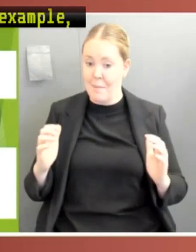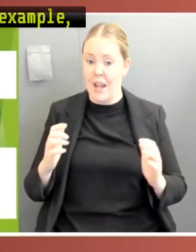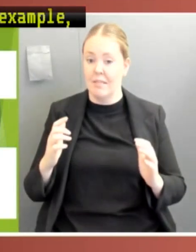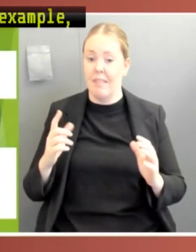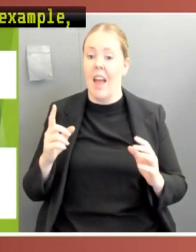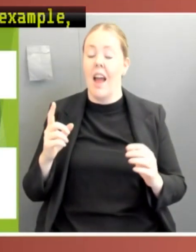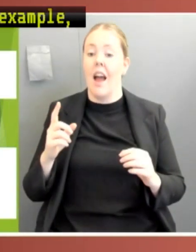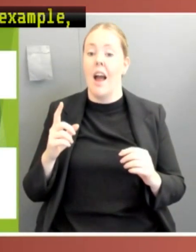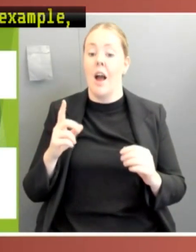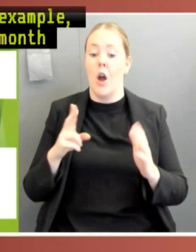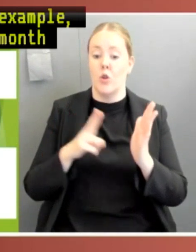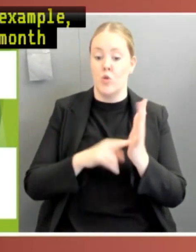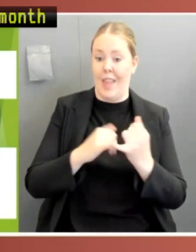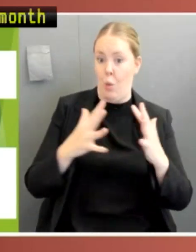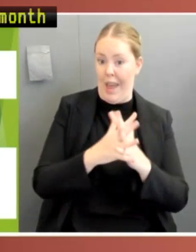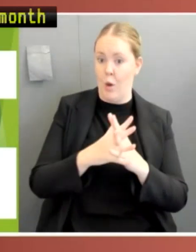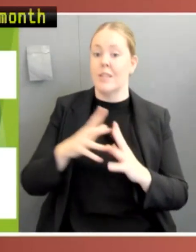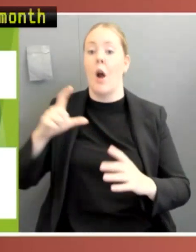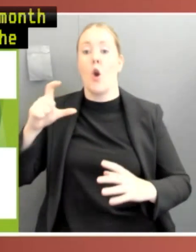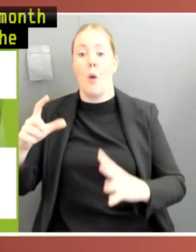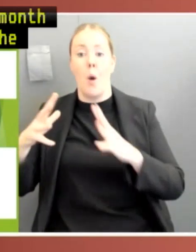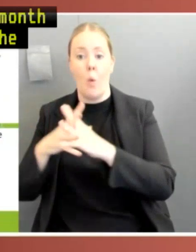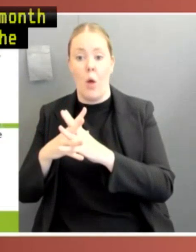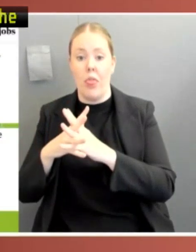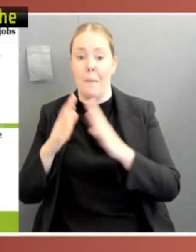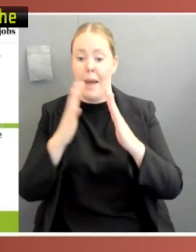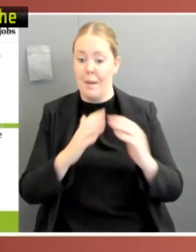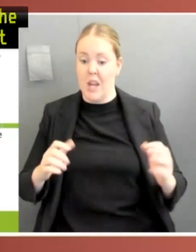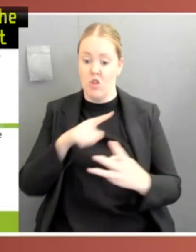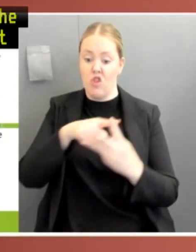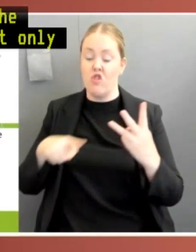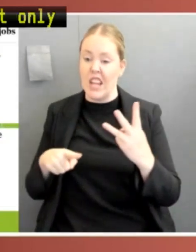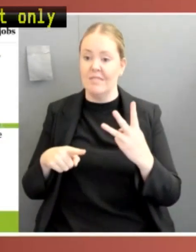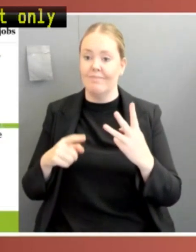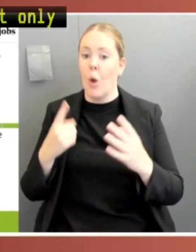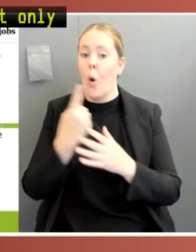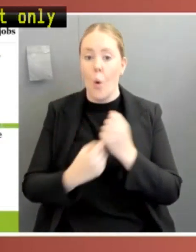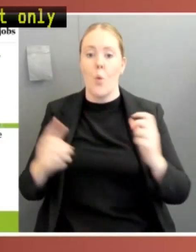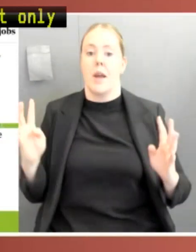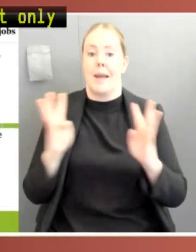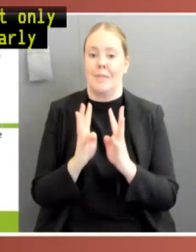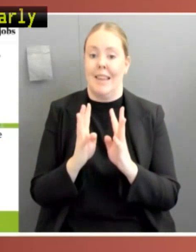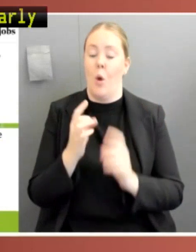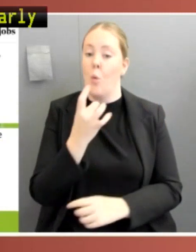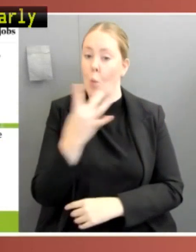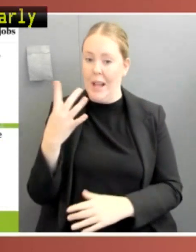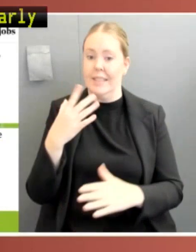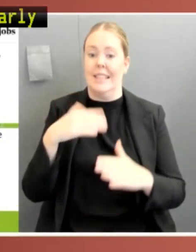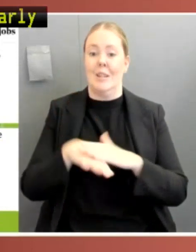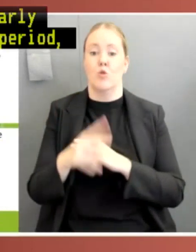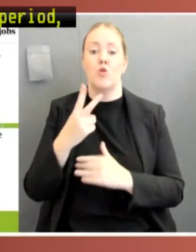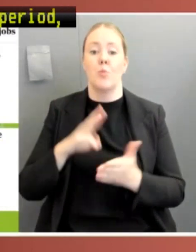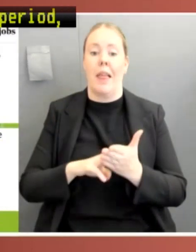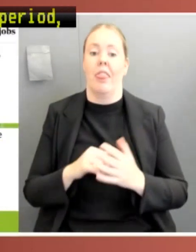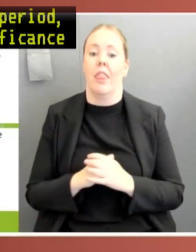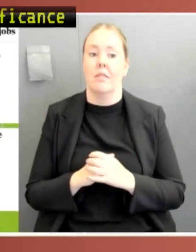met only five times. It's worth clearly stating that during this period legislation of great significance was being passed. On the